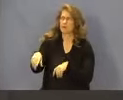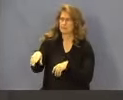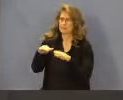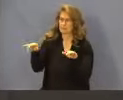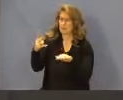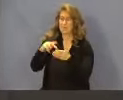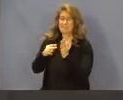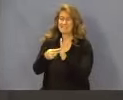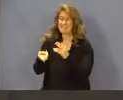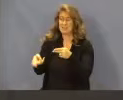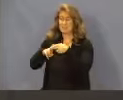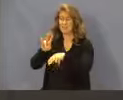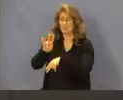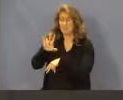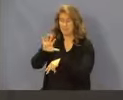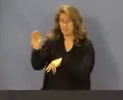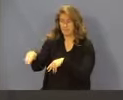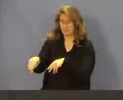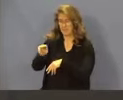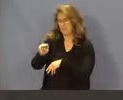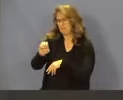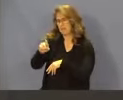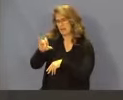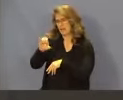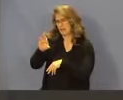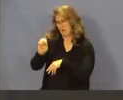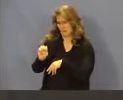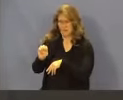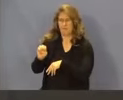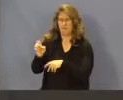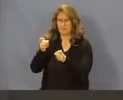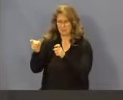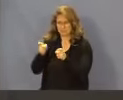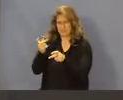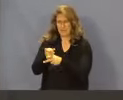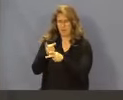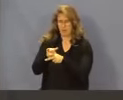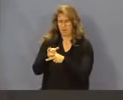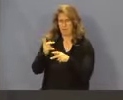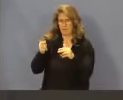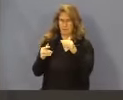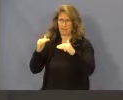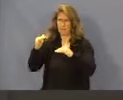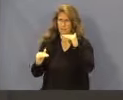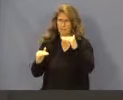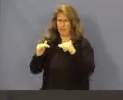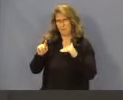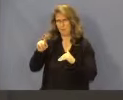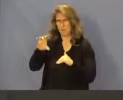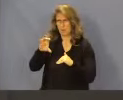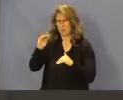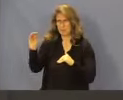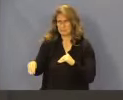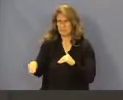increase to the hospital Medicaid managed care base payments, which is less than the difference between 100% of